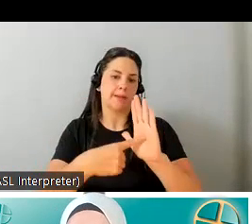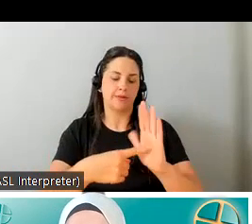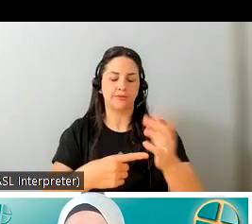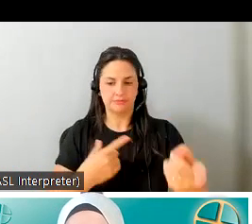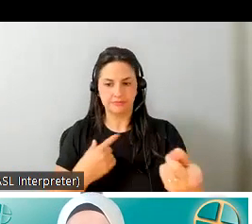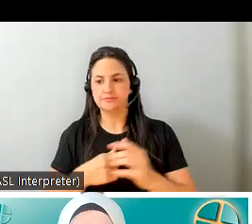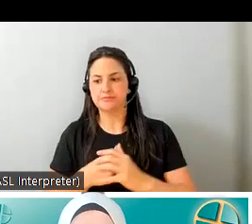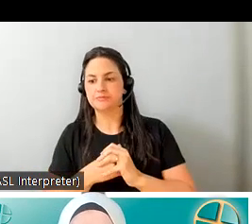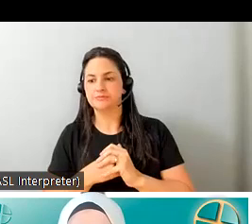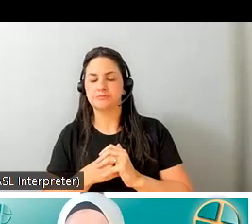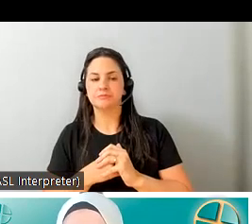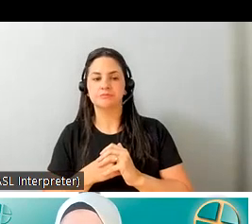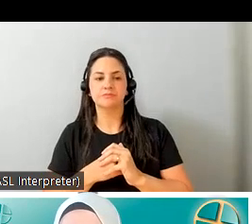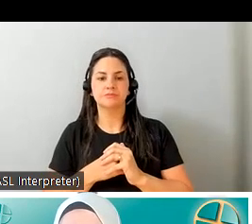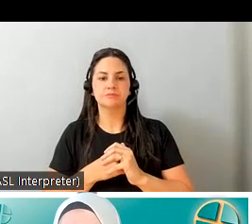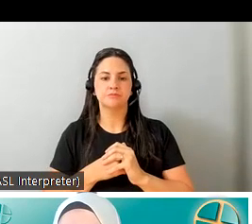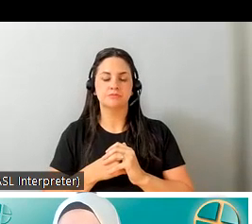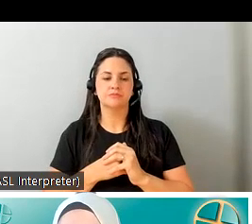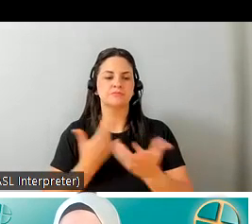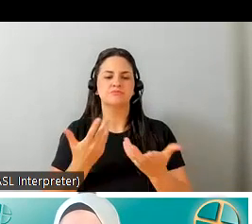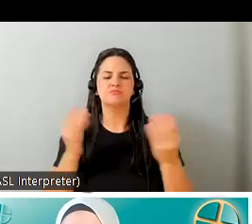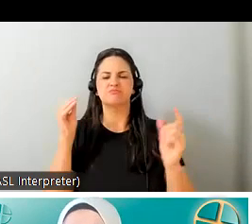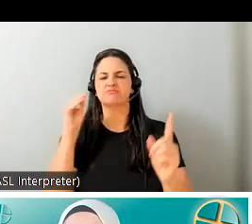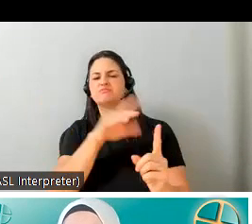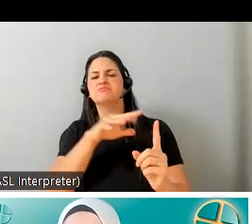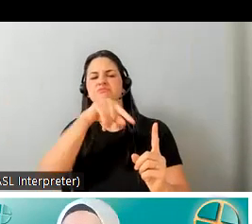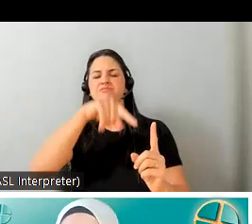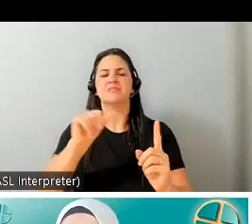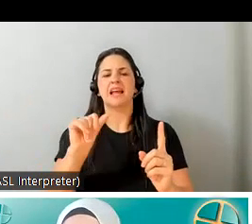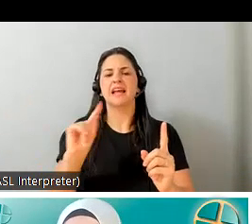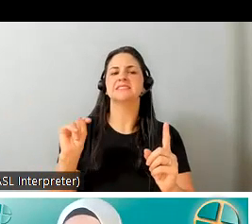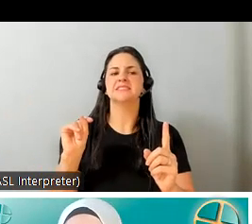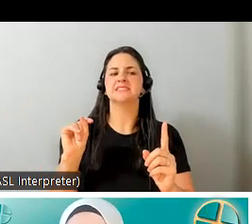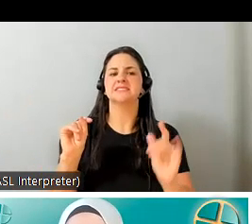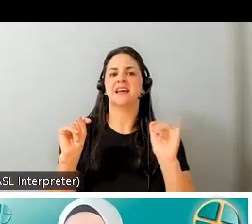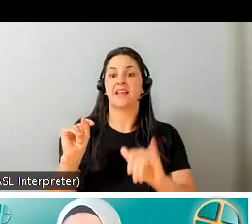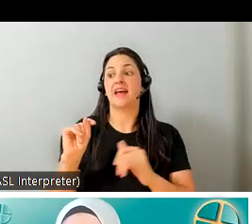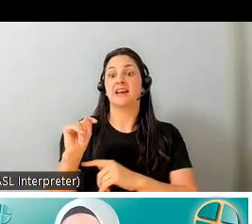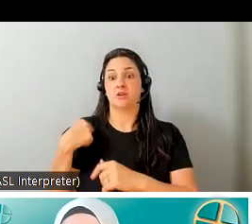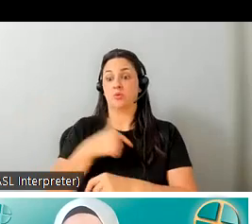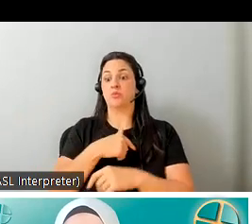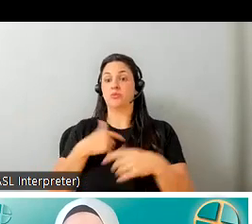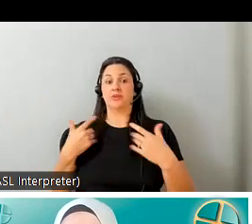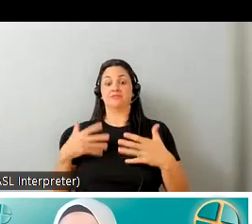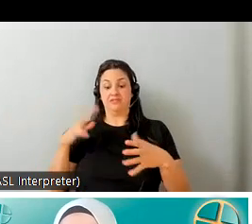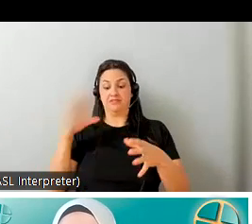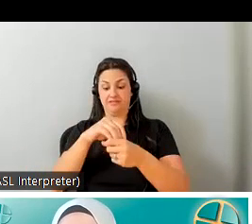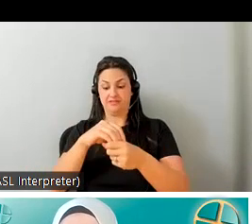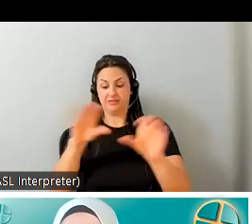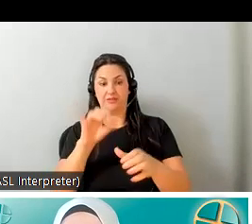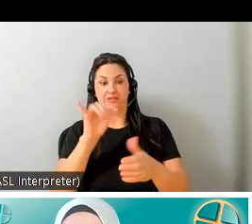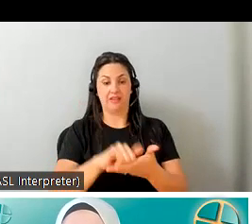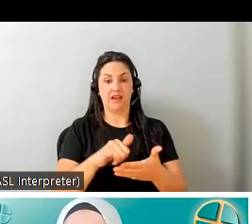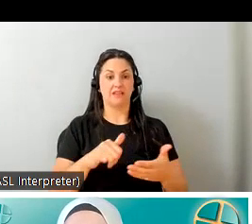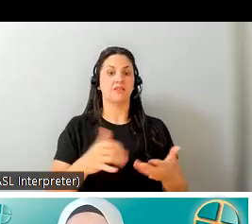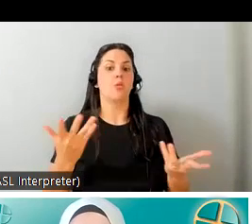examples that i'll go through just to kind of touch base on the assistive devices that tetra does and gives you a sense of what i meant not commercially